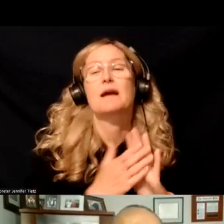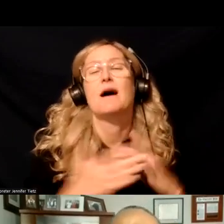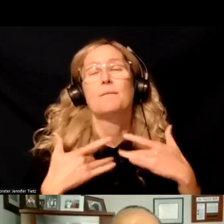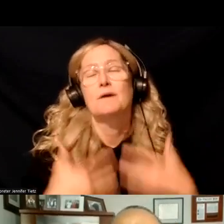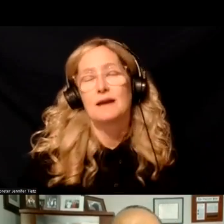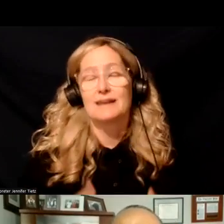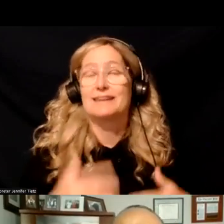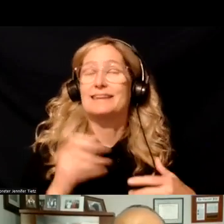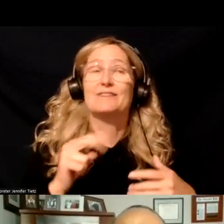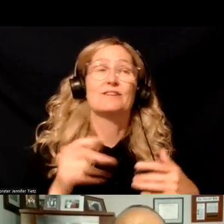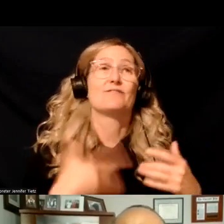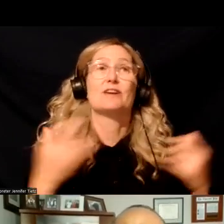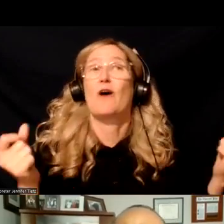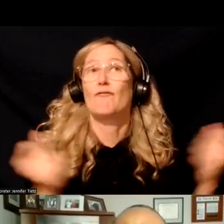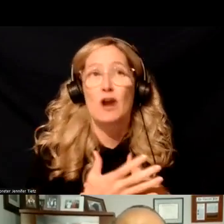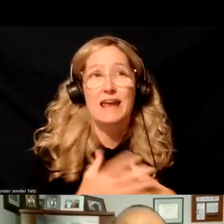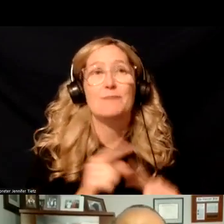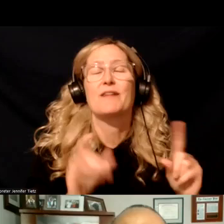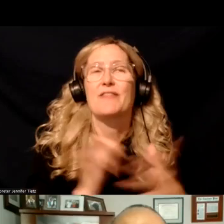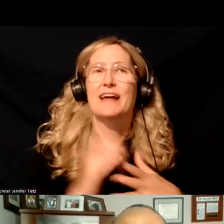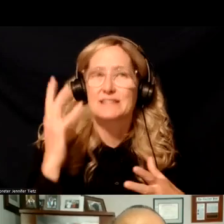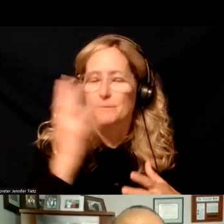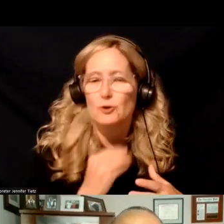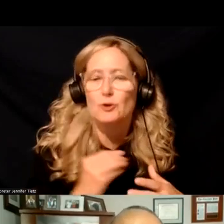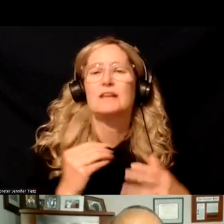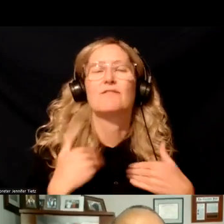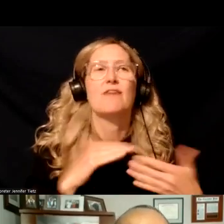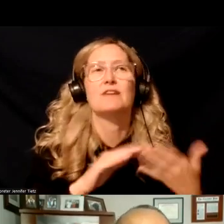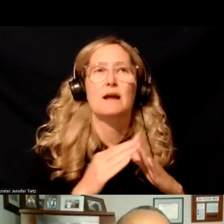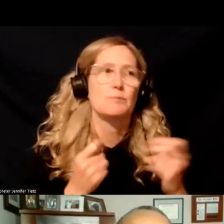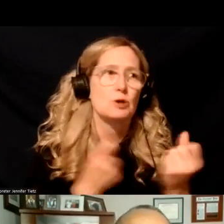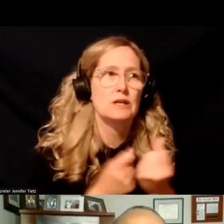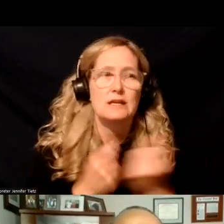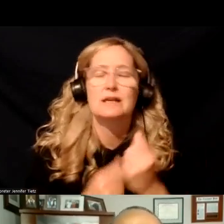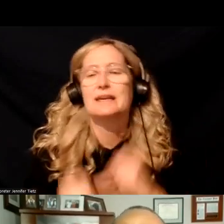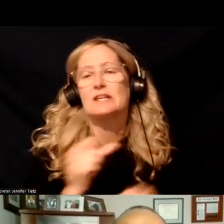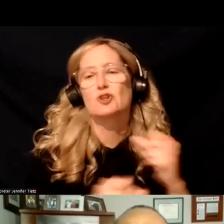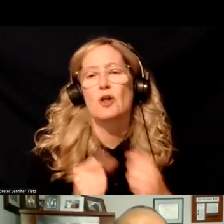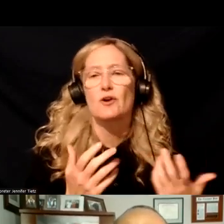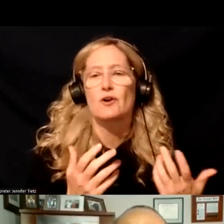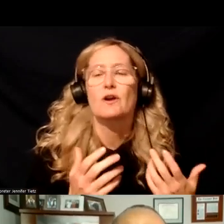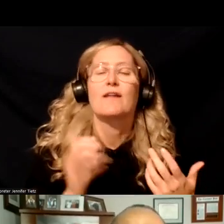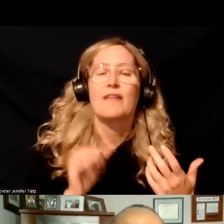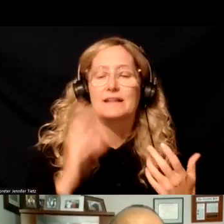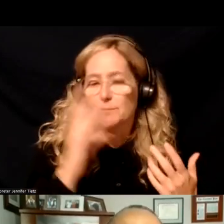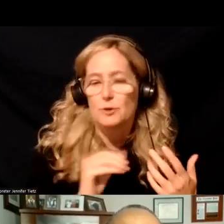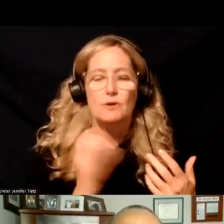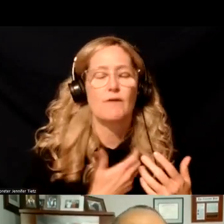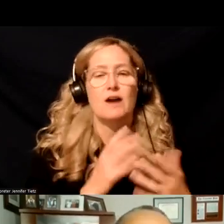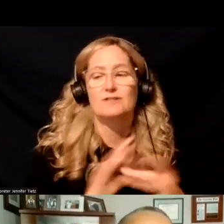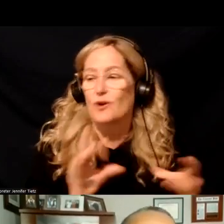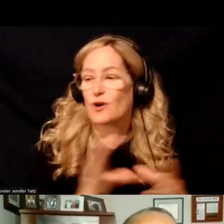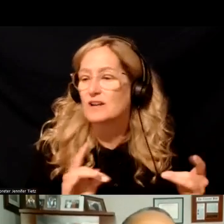fearful. But that is the beauty of having a community with you. That is the beauty of our story.